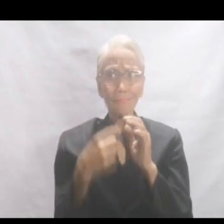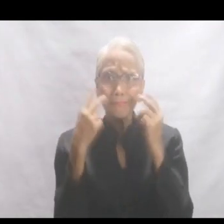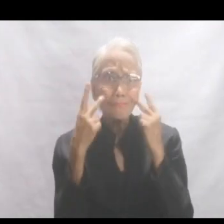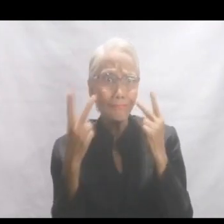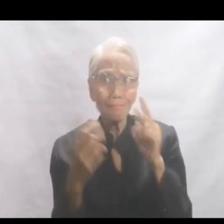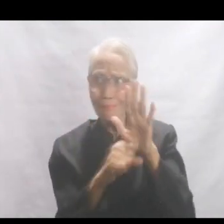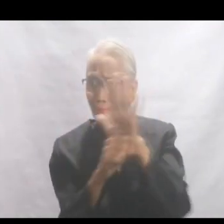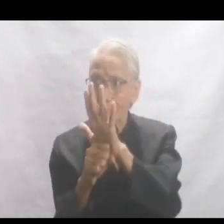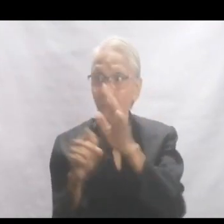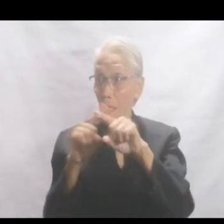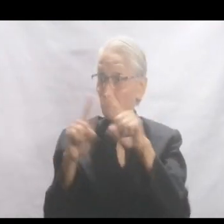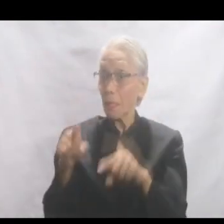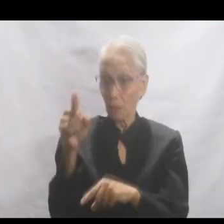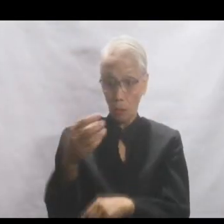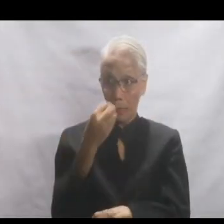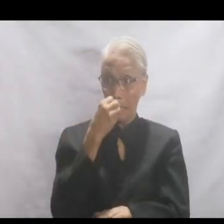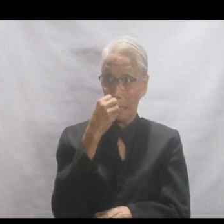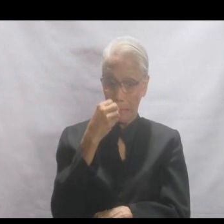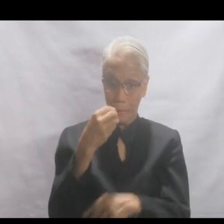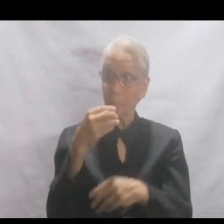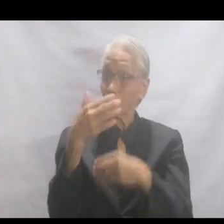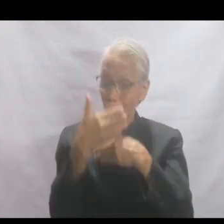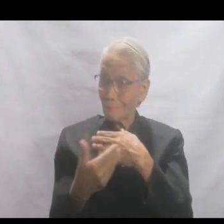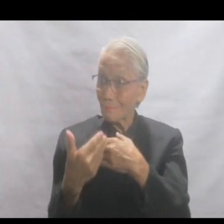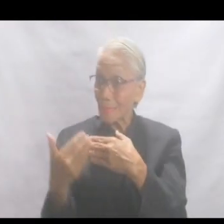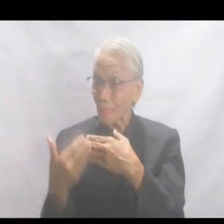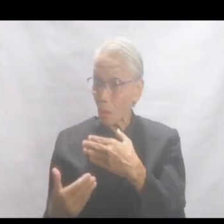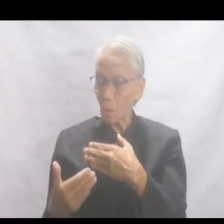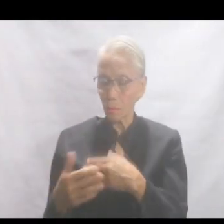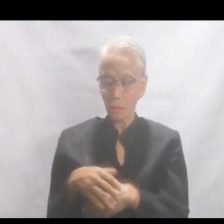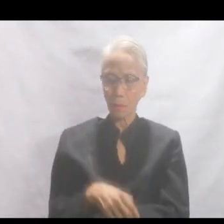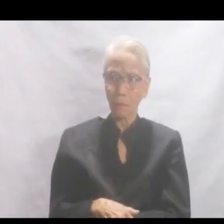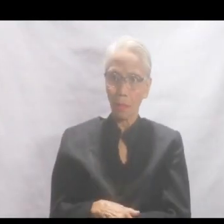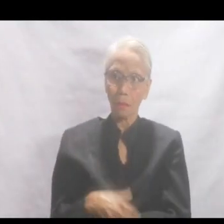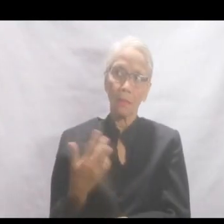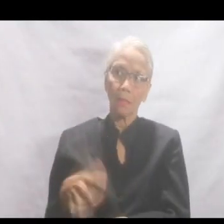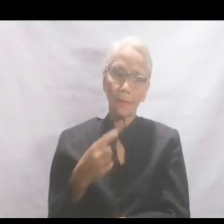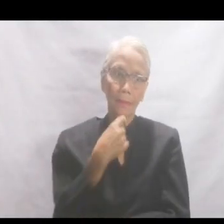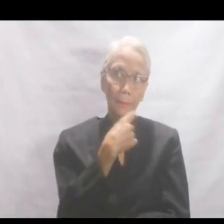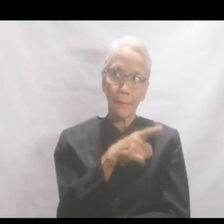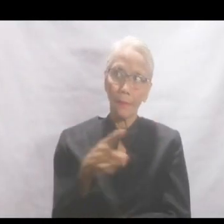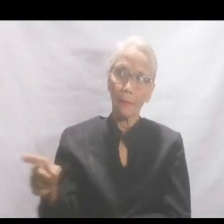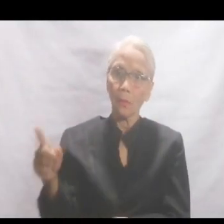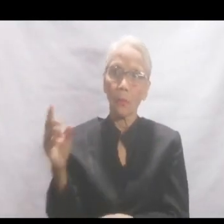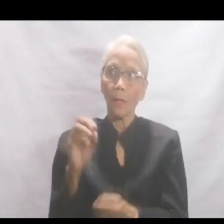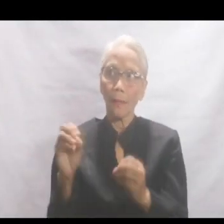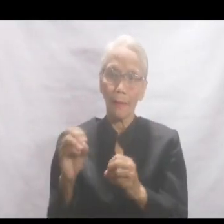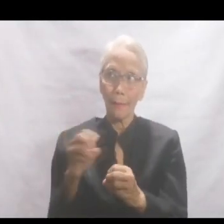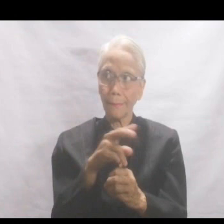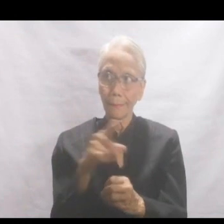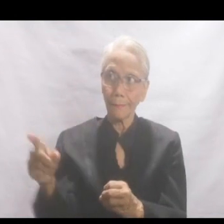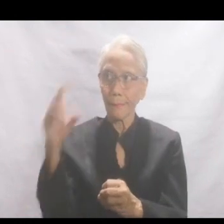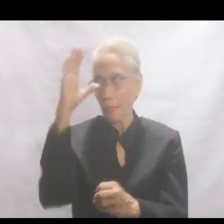but because you ate your fill of the loaves. Nasabihin niya ang mga wala nang ginawa kung di